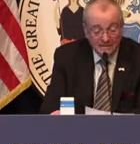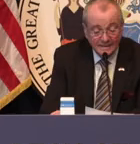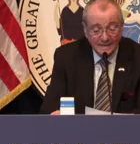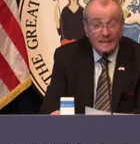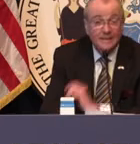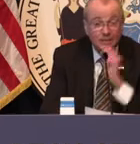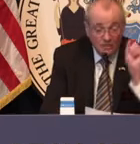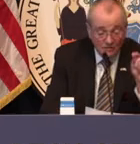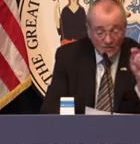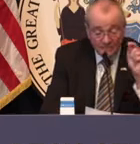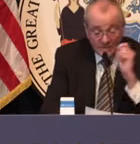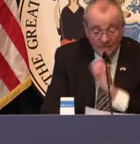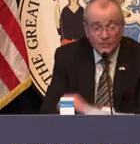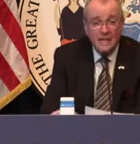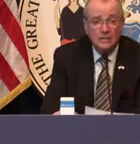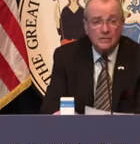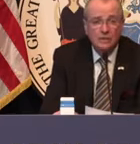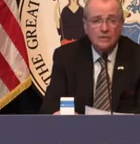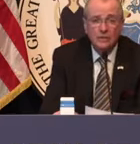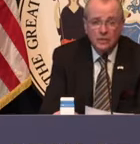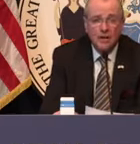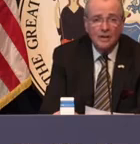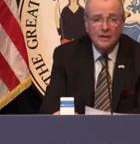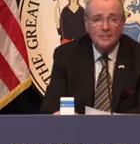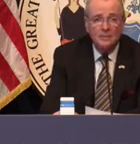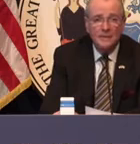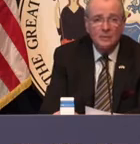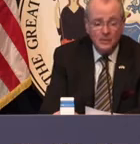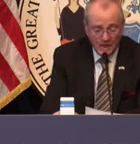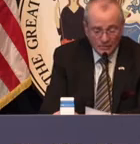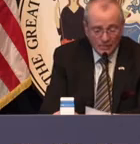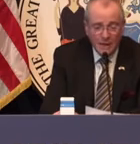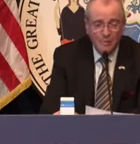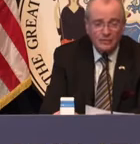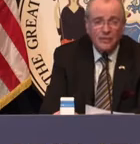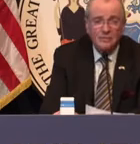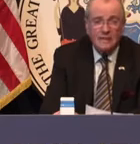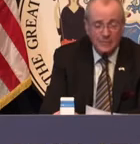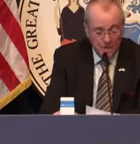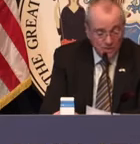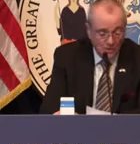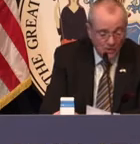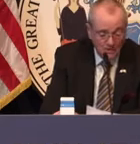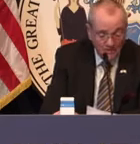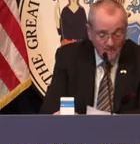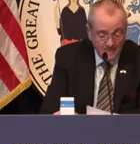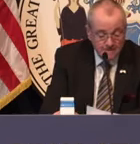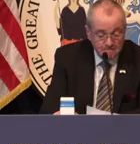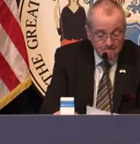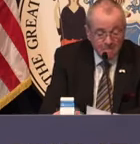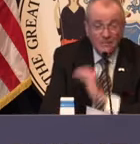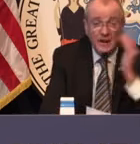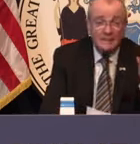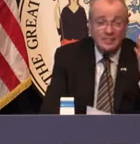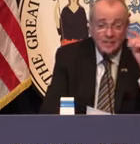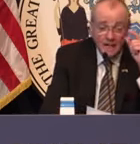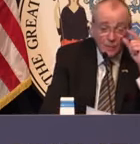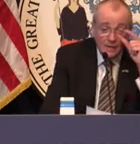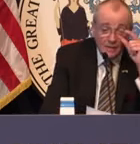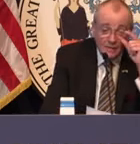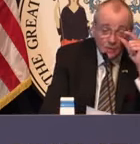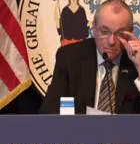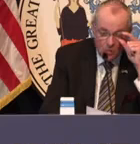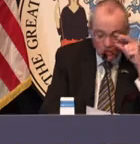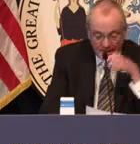you impacted. And to your family, thank you for sharing him with us. God bless him and God bless you all. And finally